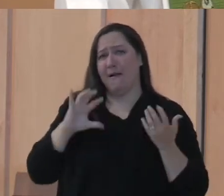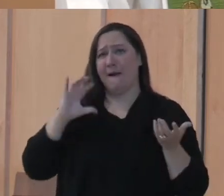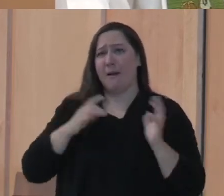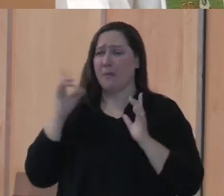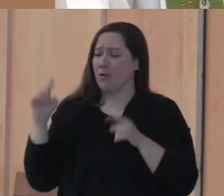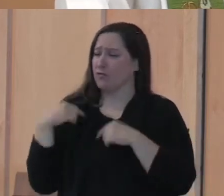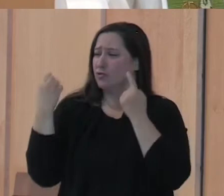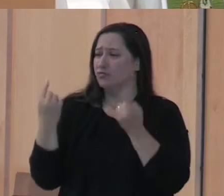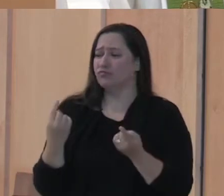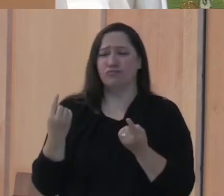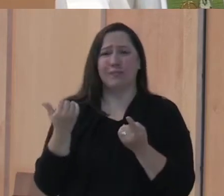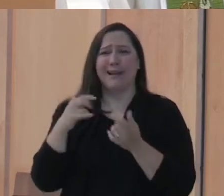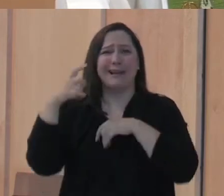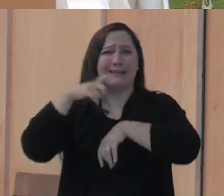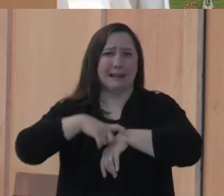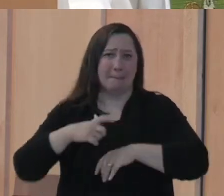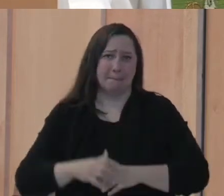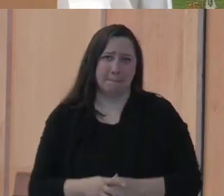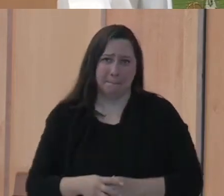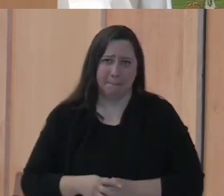ever been at any point in human history.